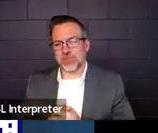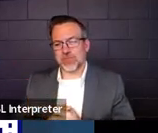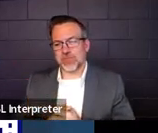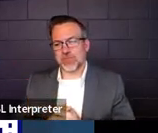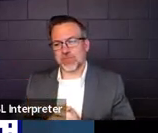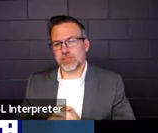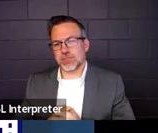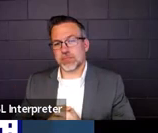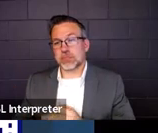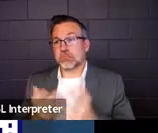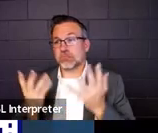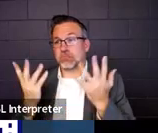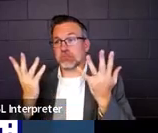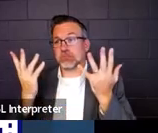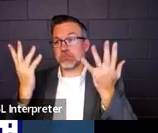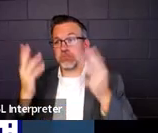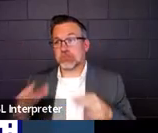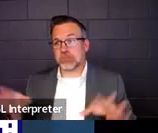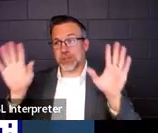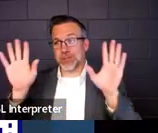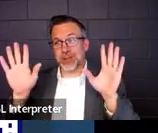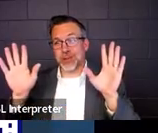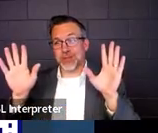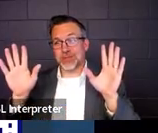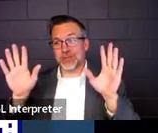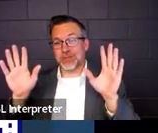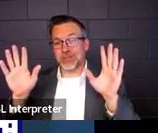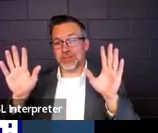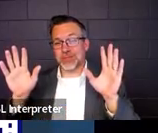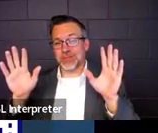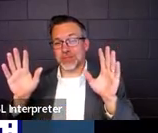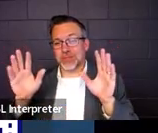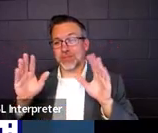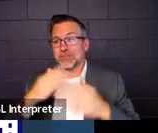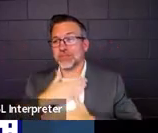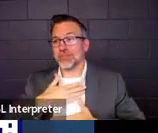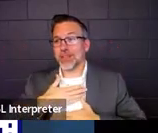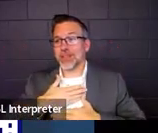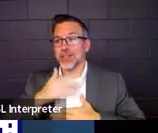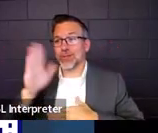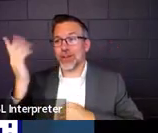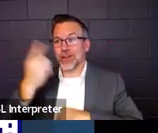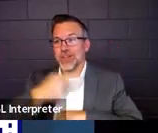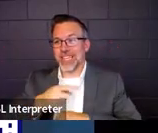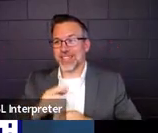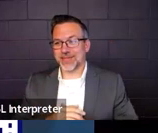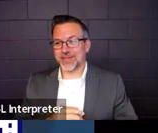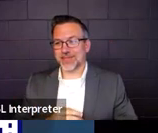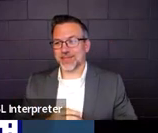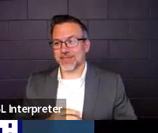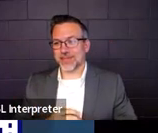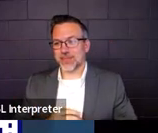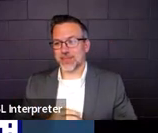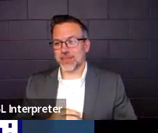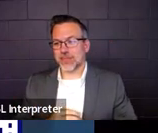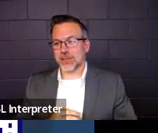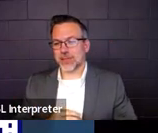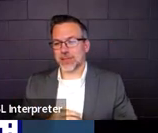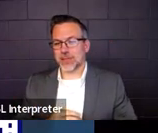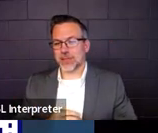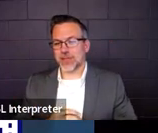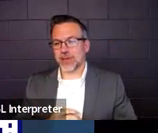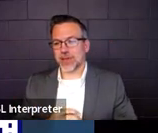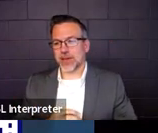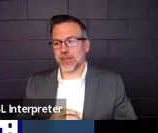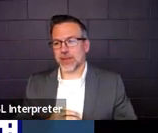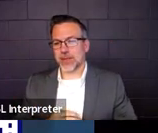So that's it. That's all we got. Enjoy the rest of your day. Is there any chance you'd stay? I just